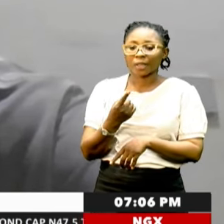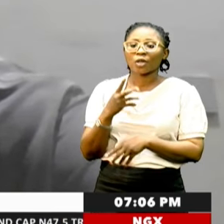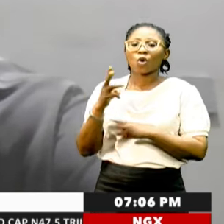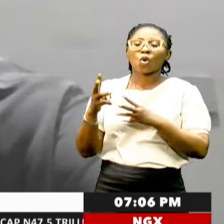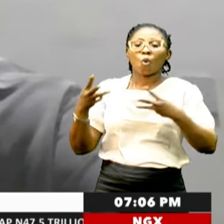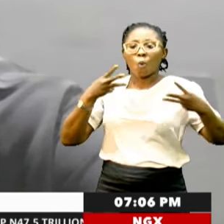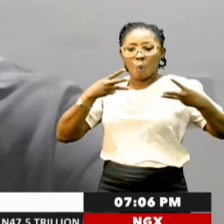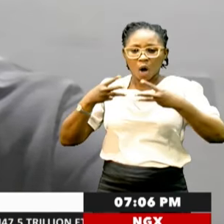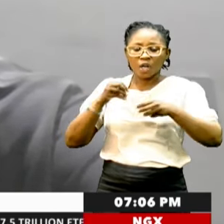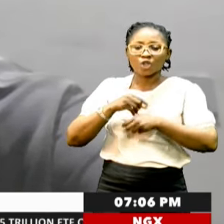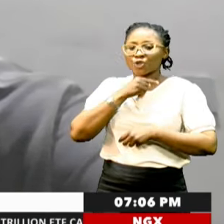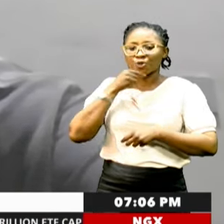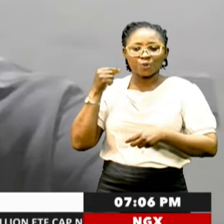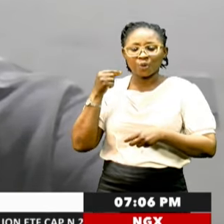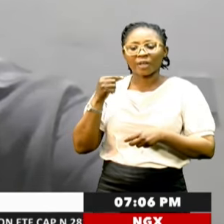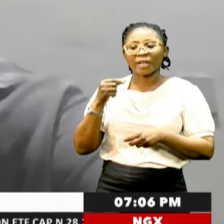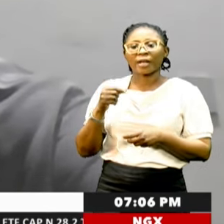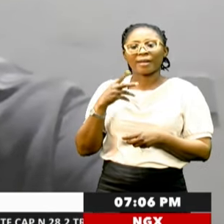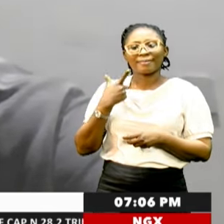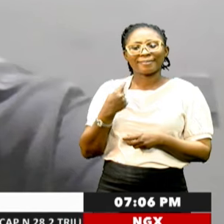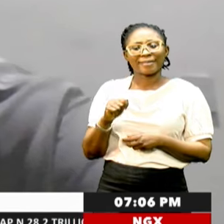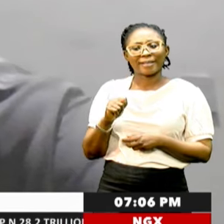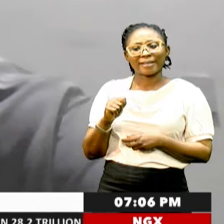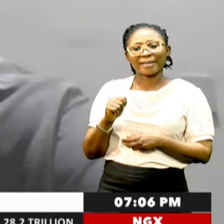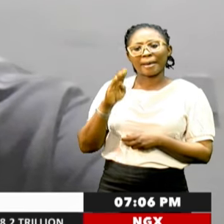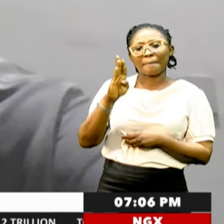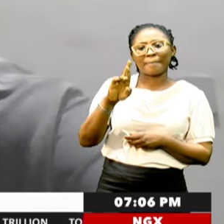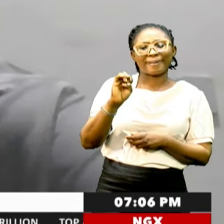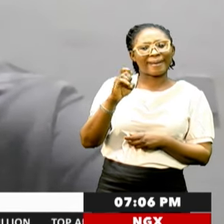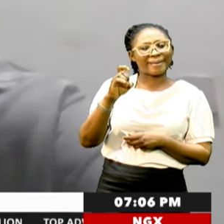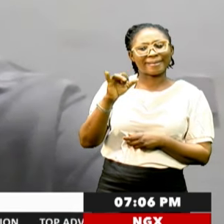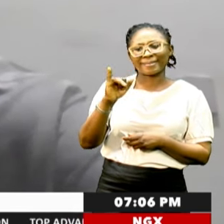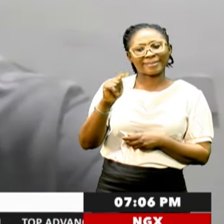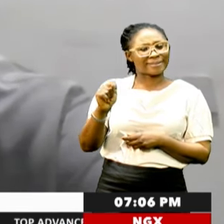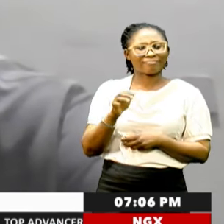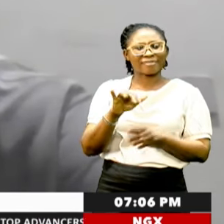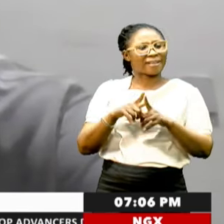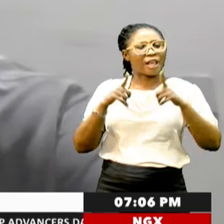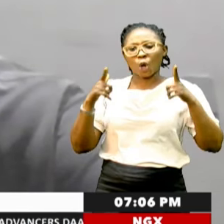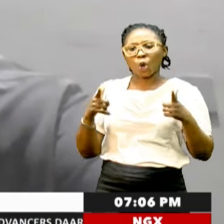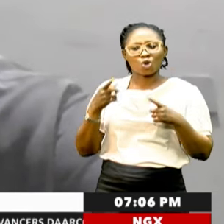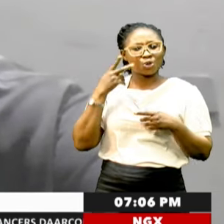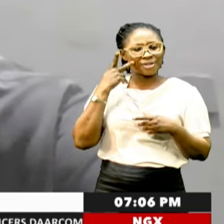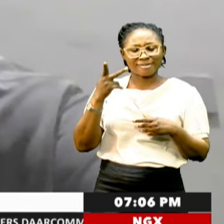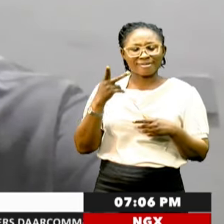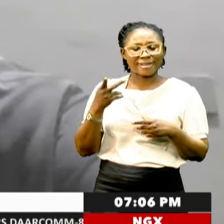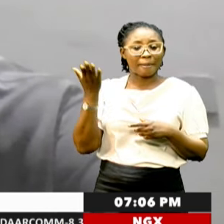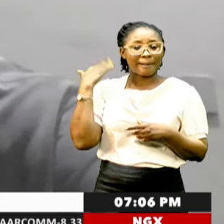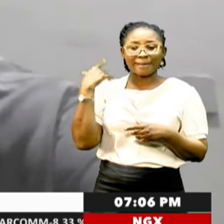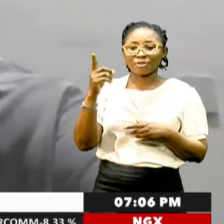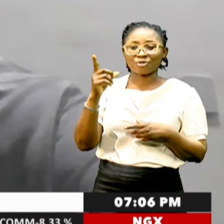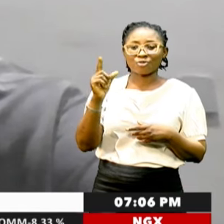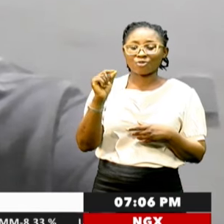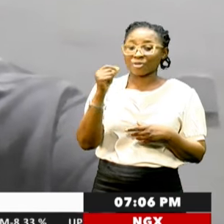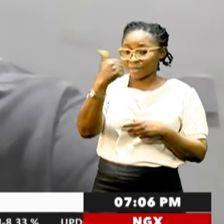war in Ukraine. The Brexit. And so on and so forth. obviously, the last decade or